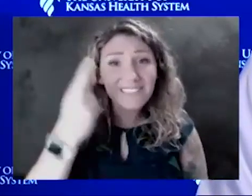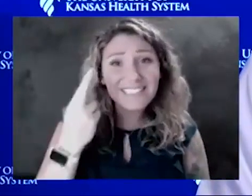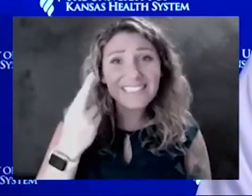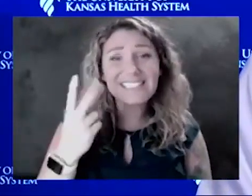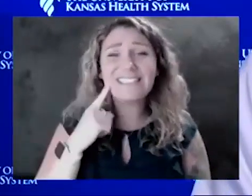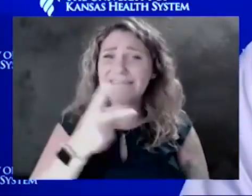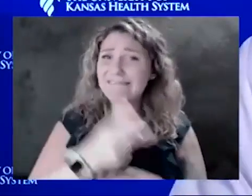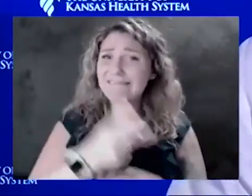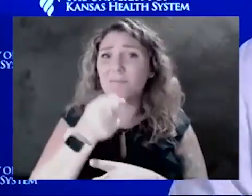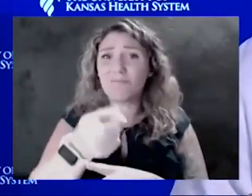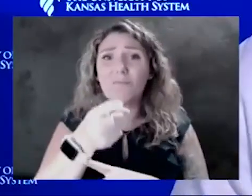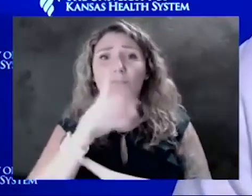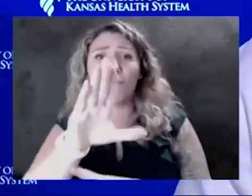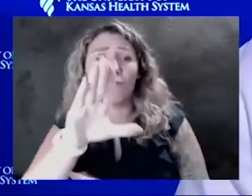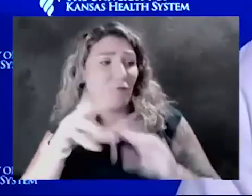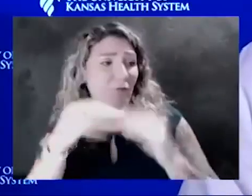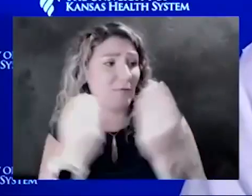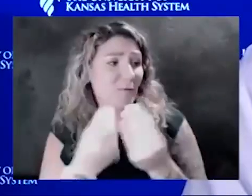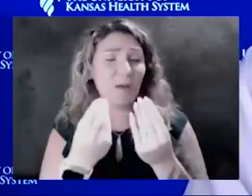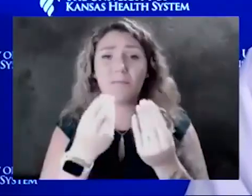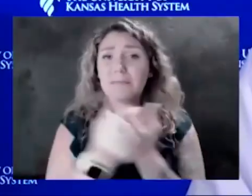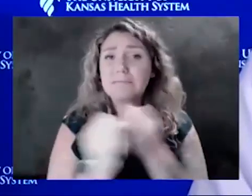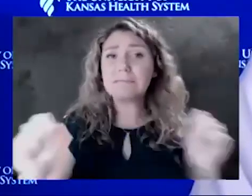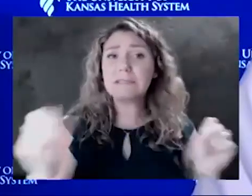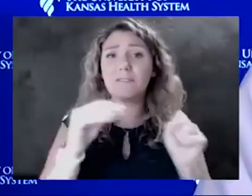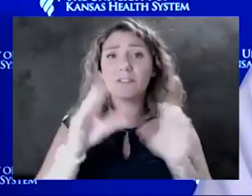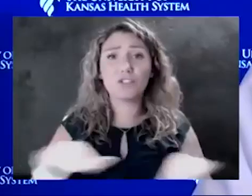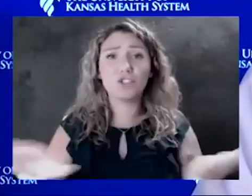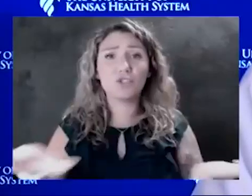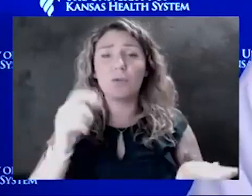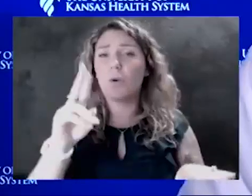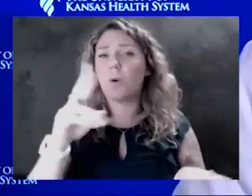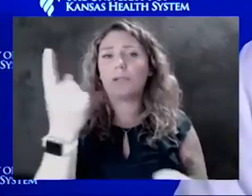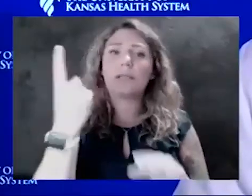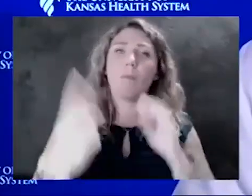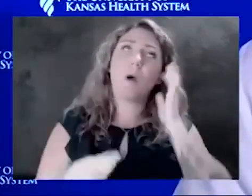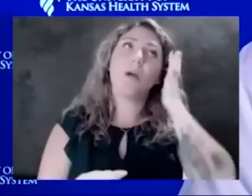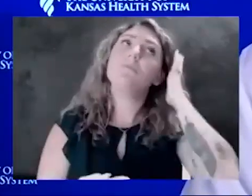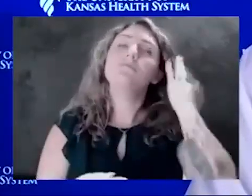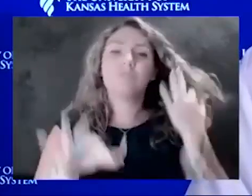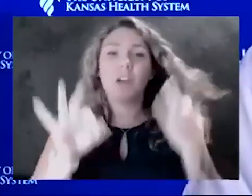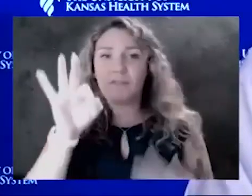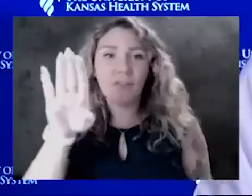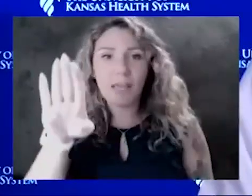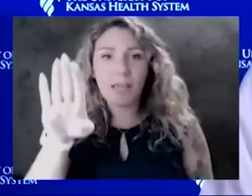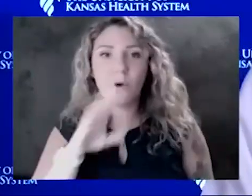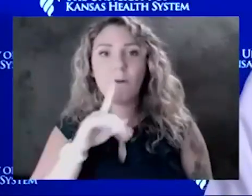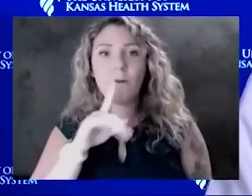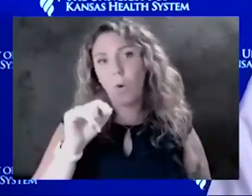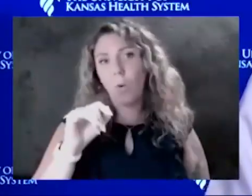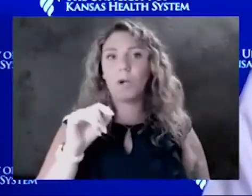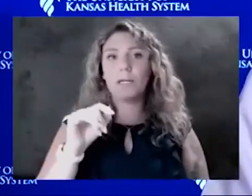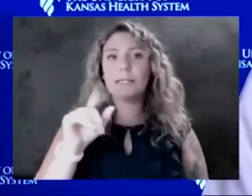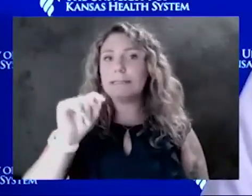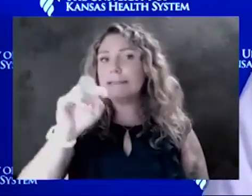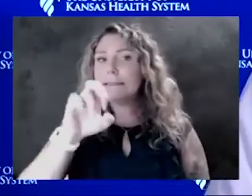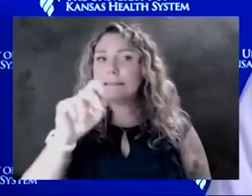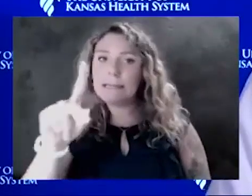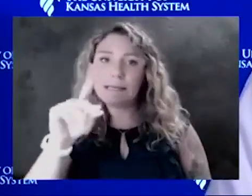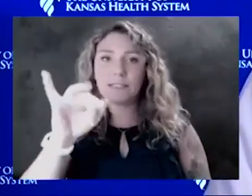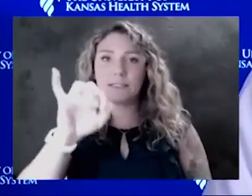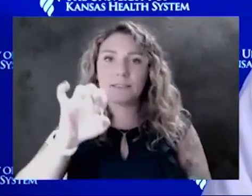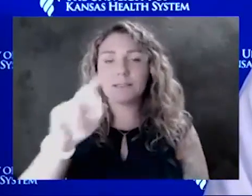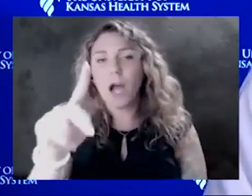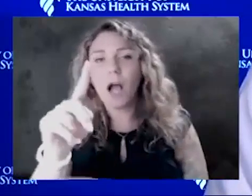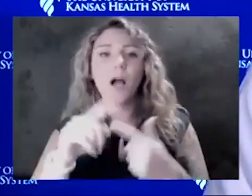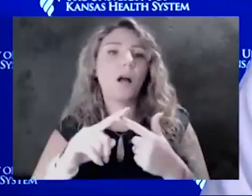to keep the children safe? Or is it somebody who's on Facebook or TikTok or Snapchat with their opinions because they've done a